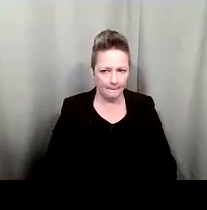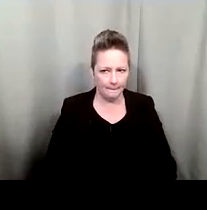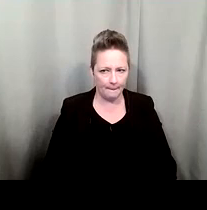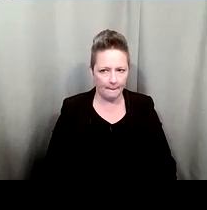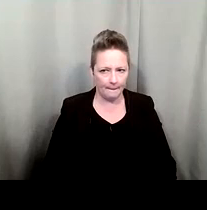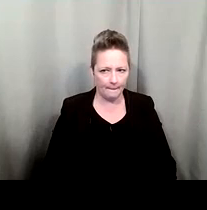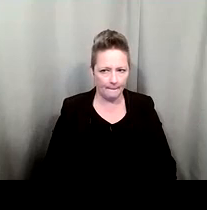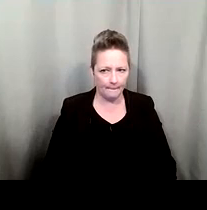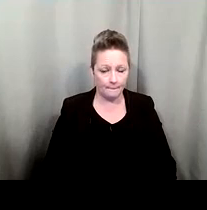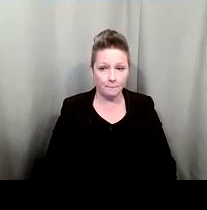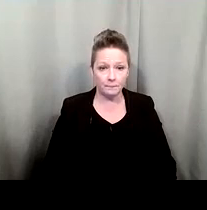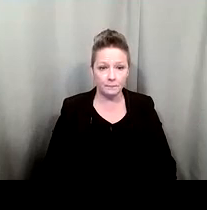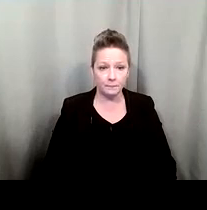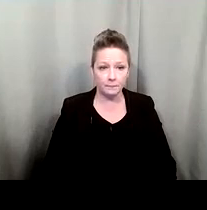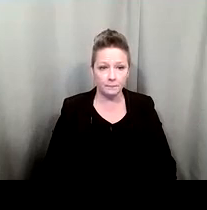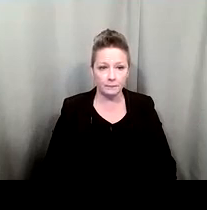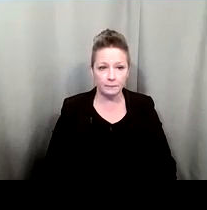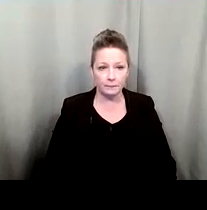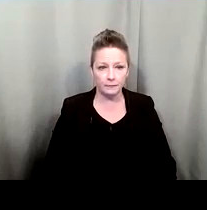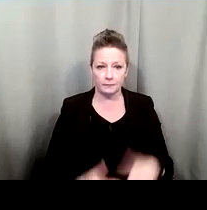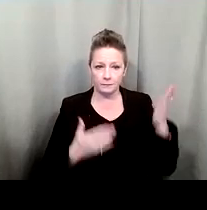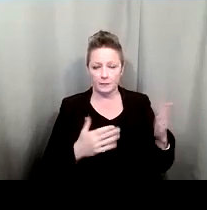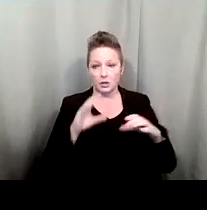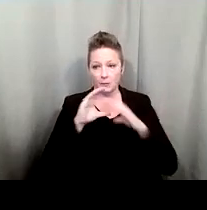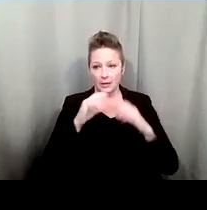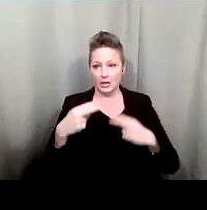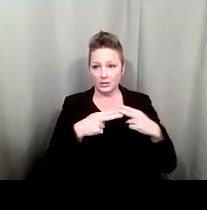Lip reading. Can we go back to the communication slide?